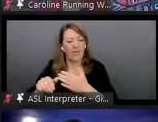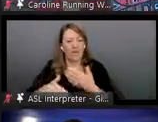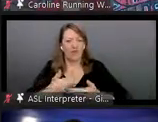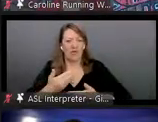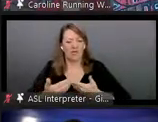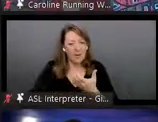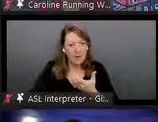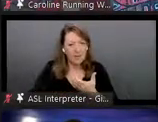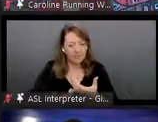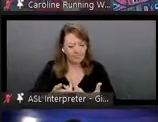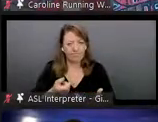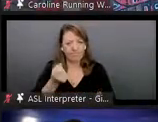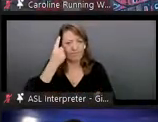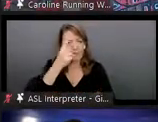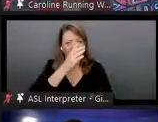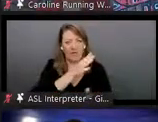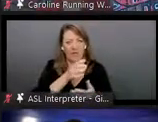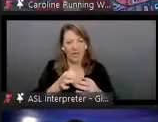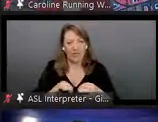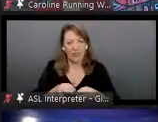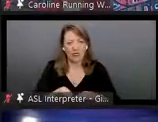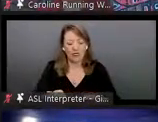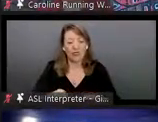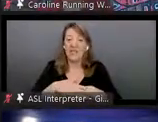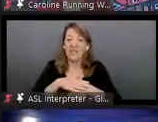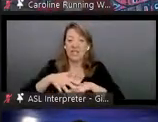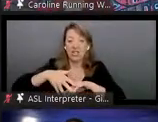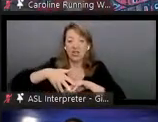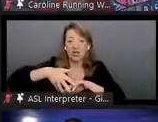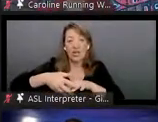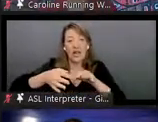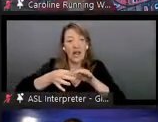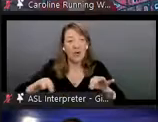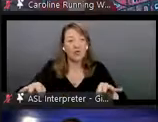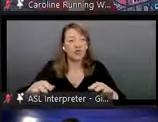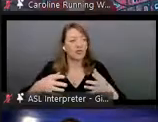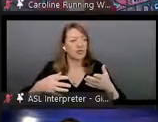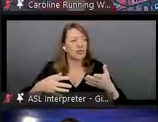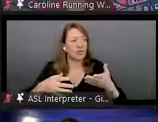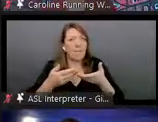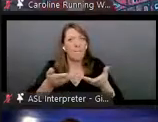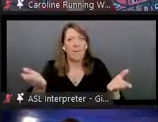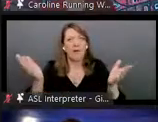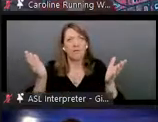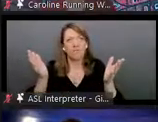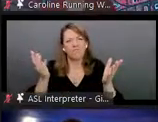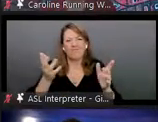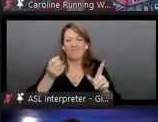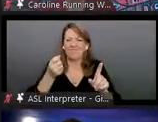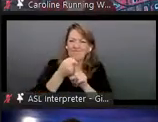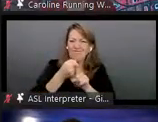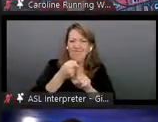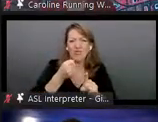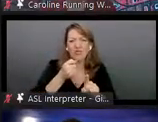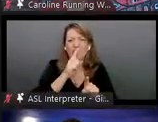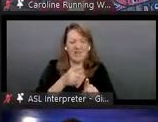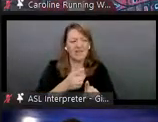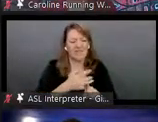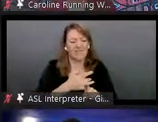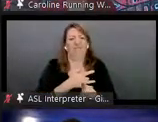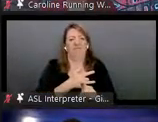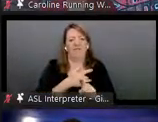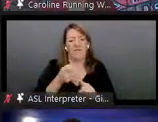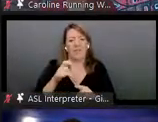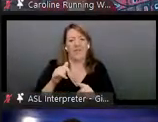know, our indigenous languages are among, among, uh, some of the kind of hardest hit by these sorts of technologies. It's not very, it's not very